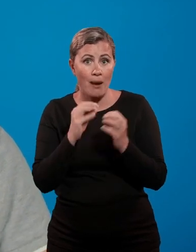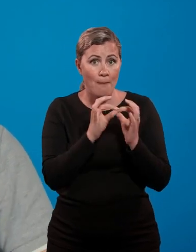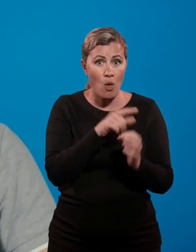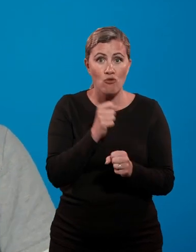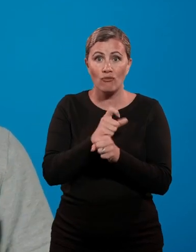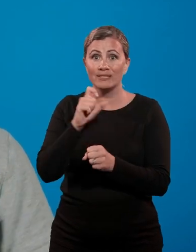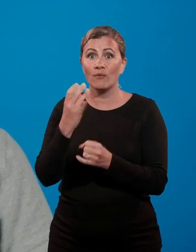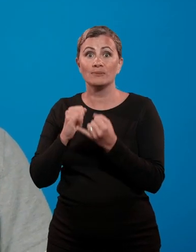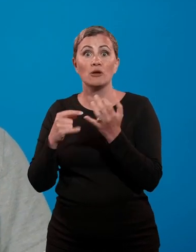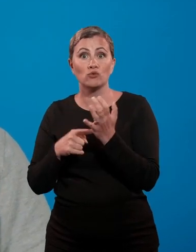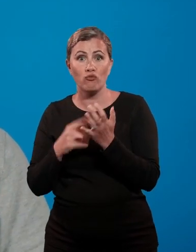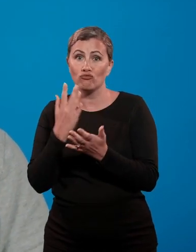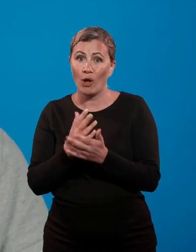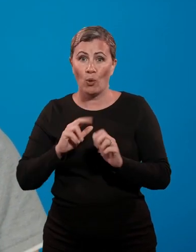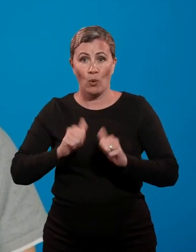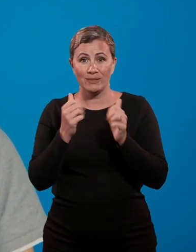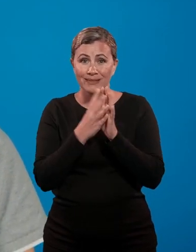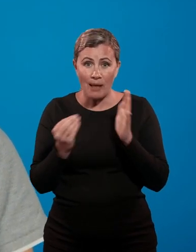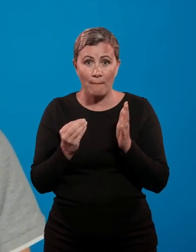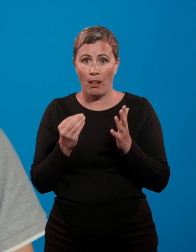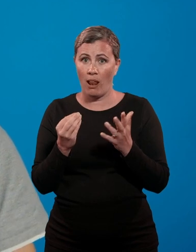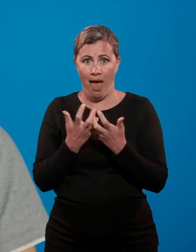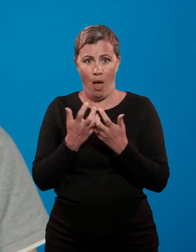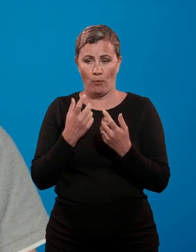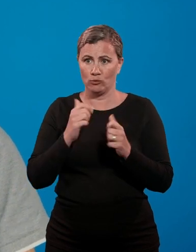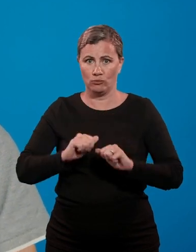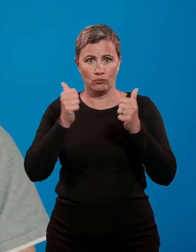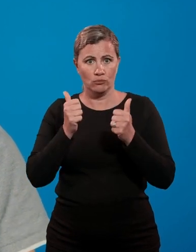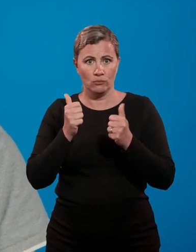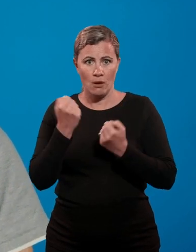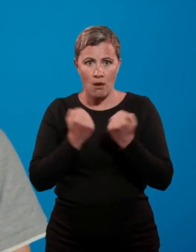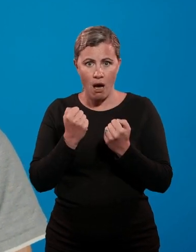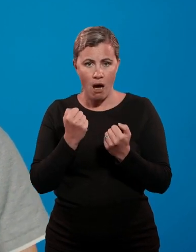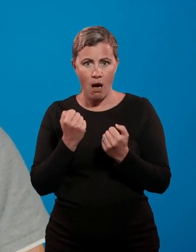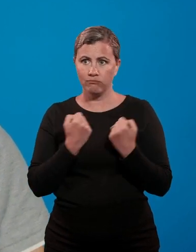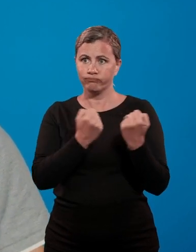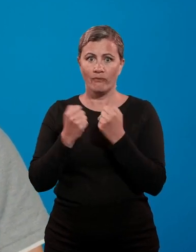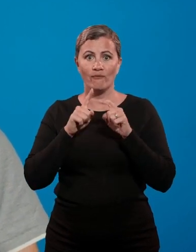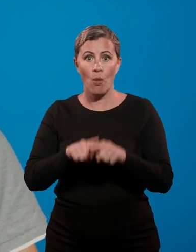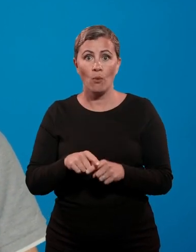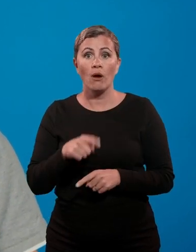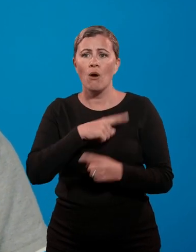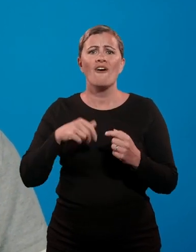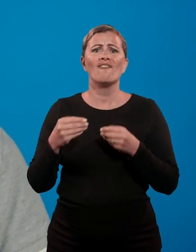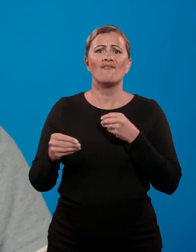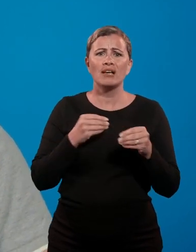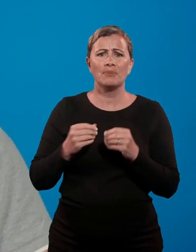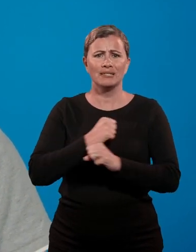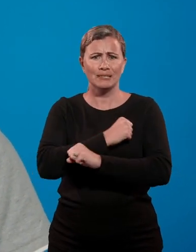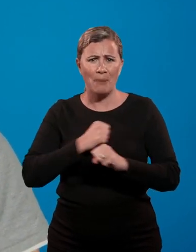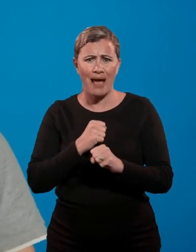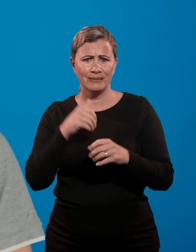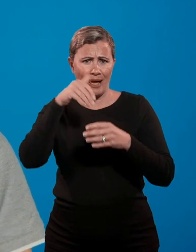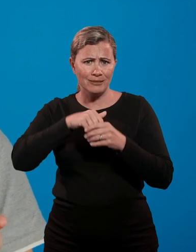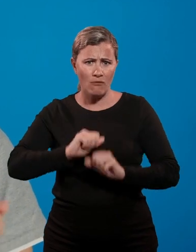continuing to put this into practice. Owners can expect very flexible, spacious and refined interiors, and class-leading comfort.